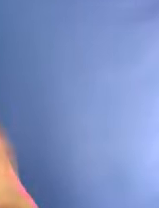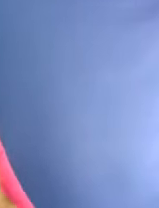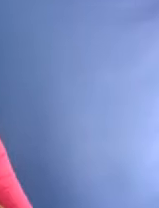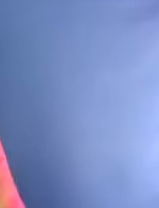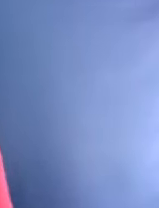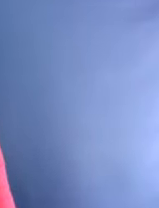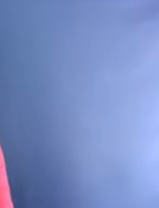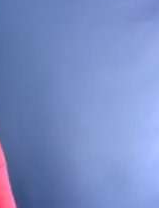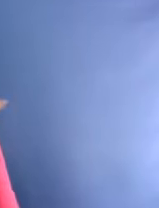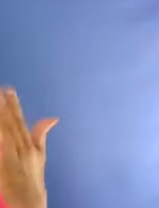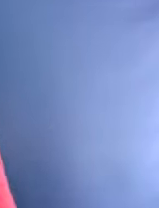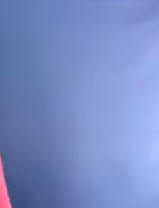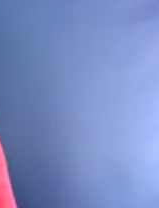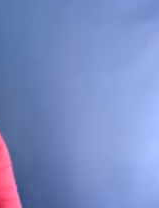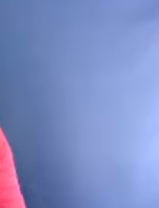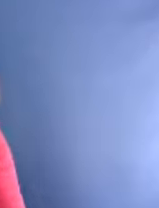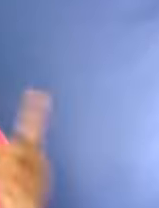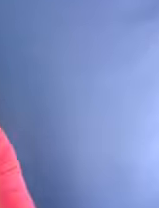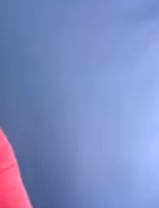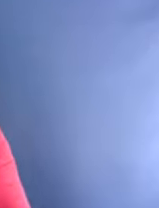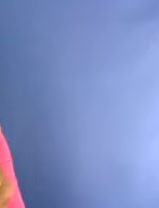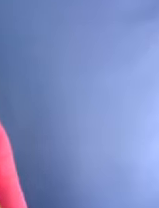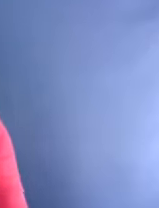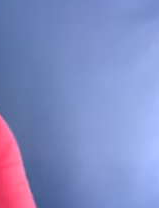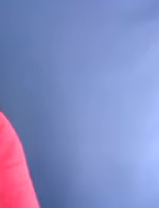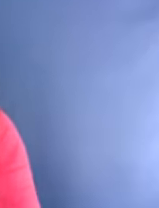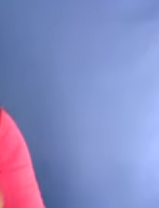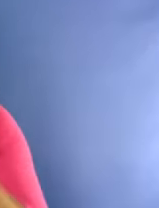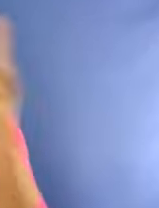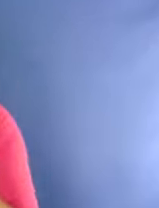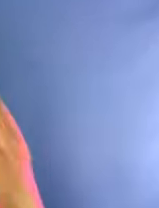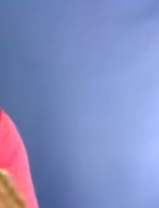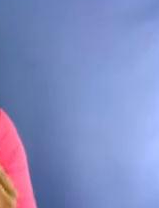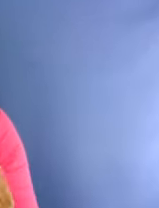Standing together's In Search of Excellence report highlighted again,